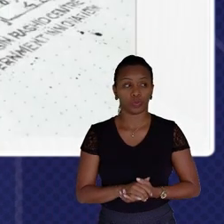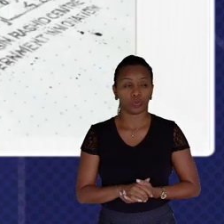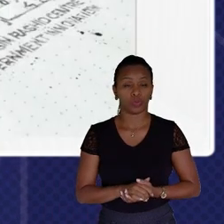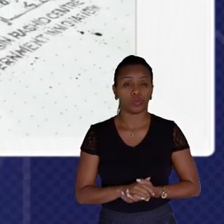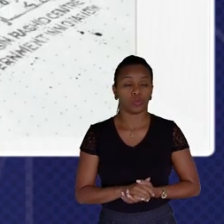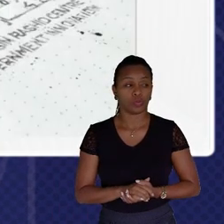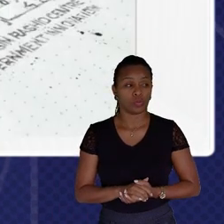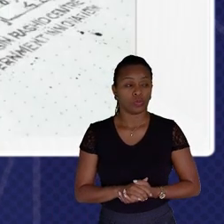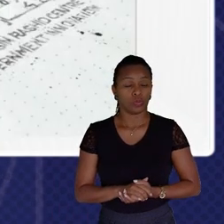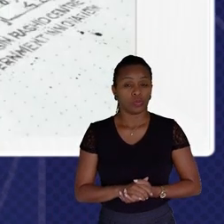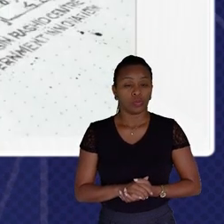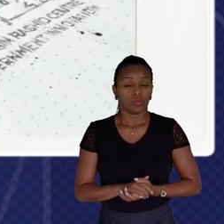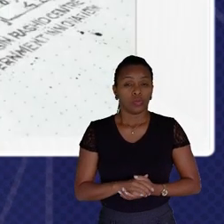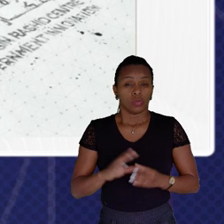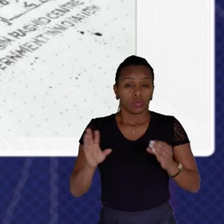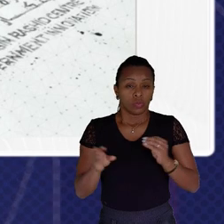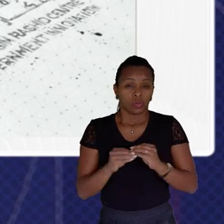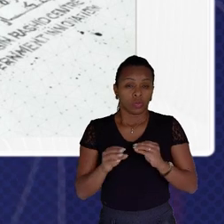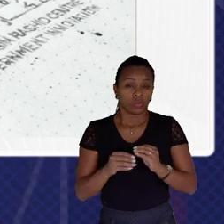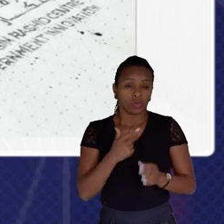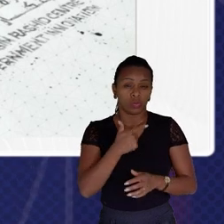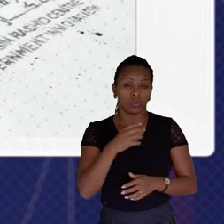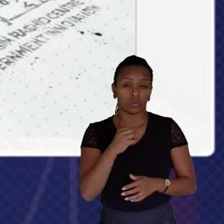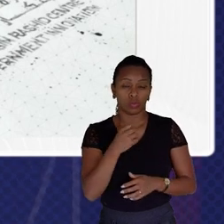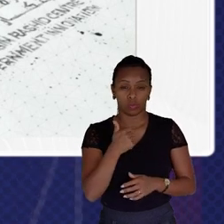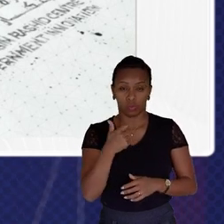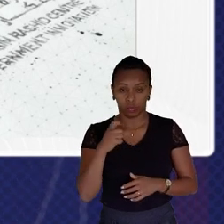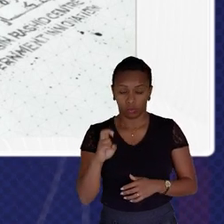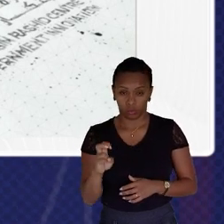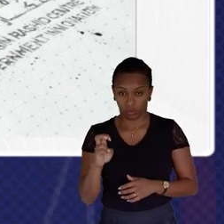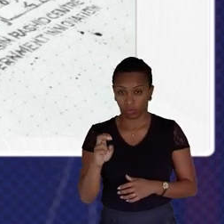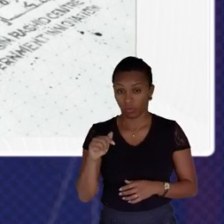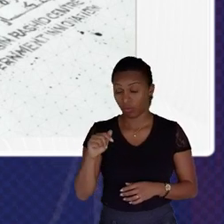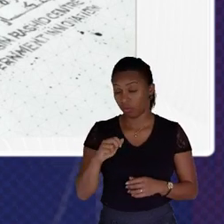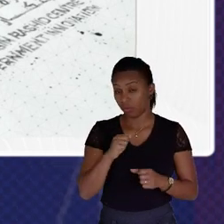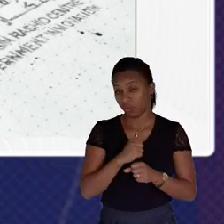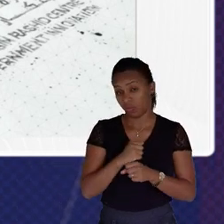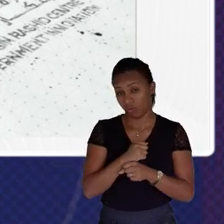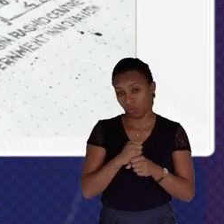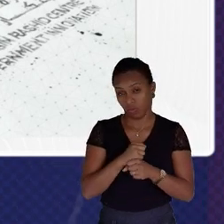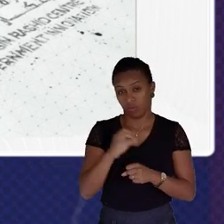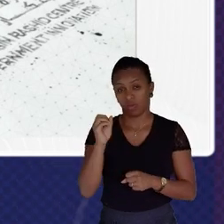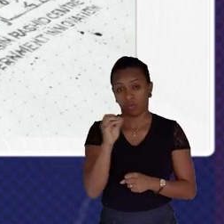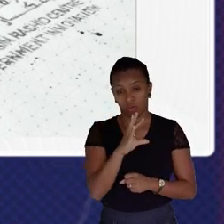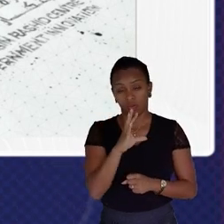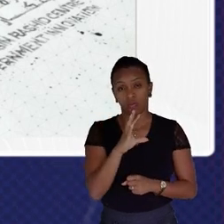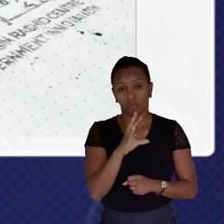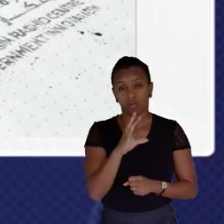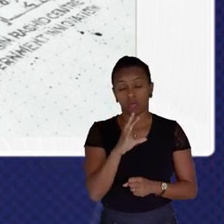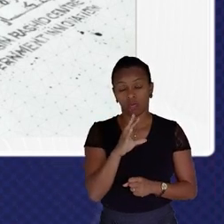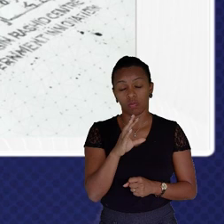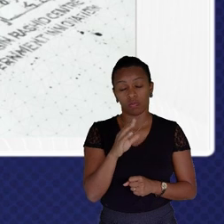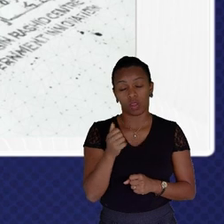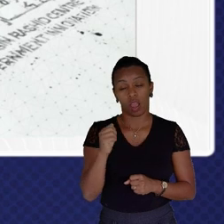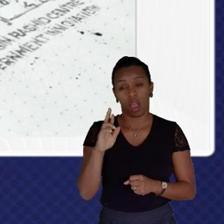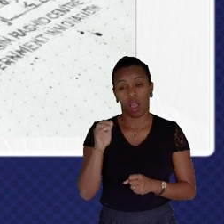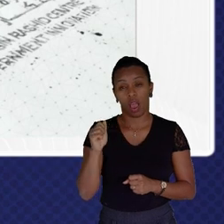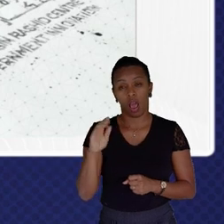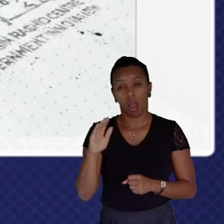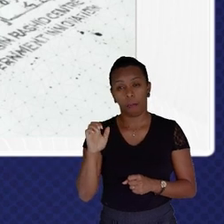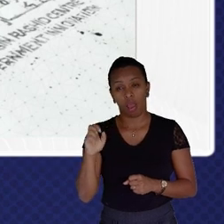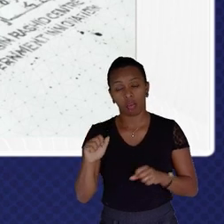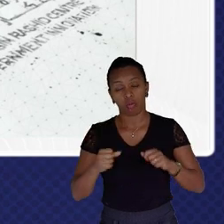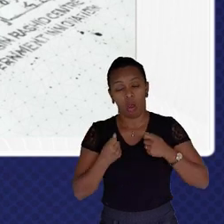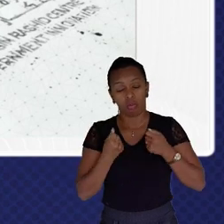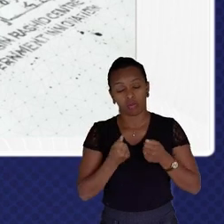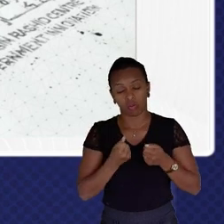Complementing that, 2015 was declared The year of innovation in the United Arab Emirates And it was an effort to make the UAE a global